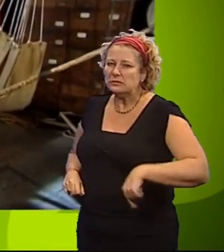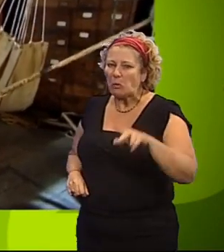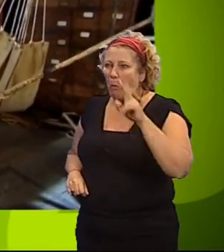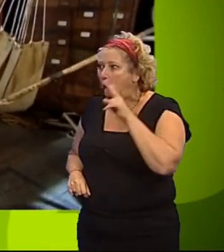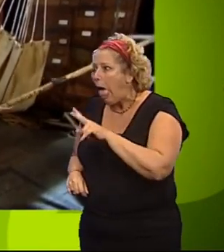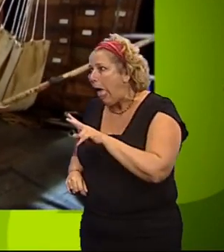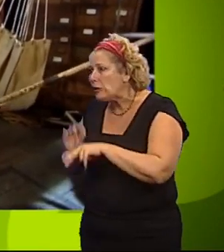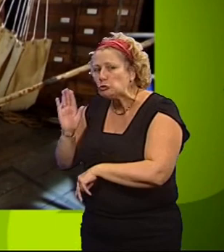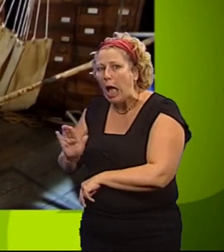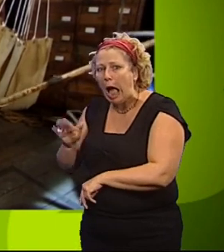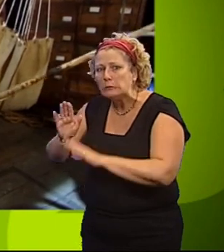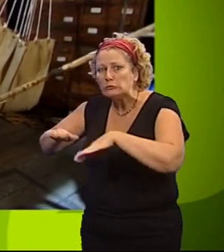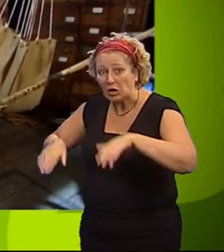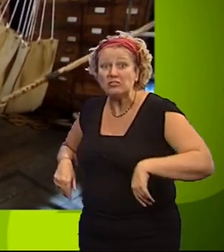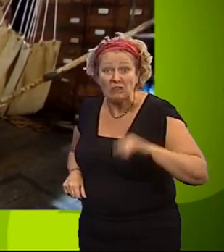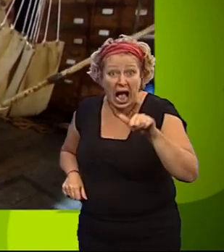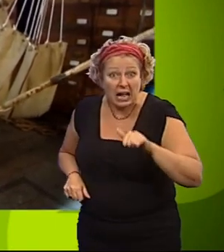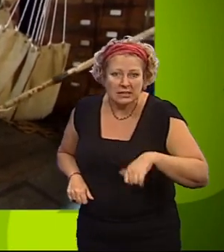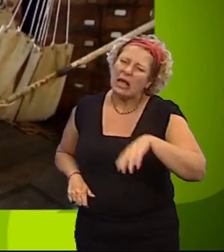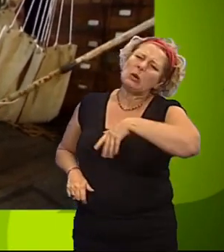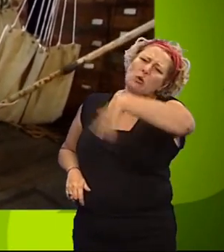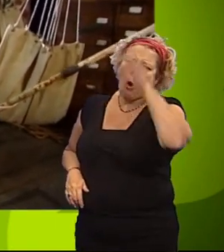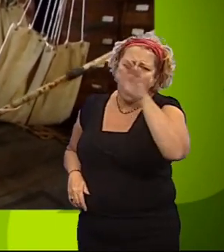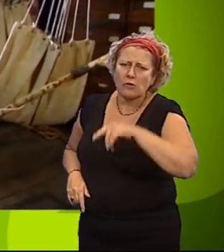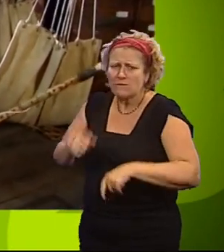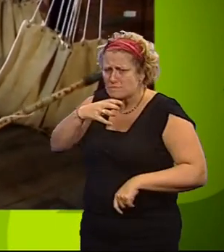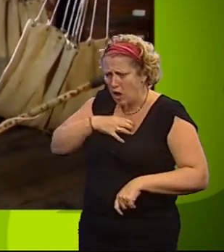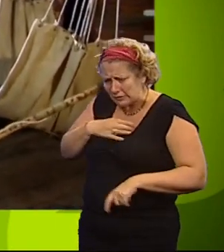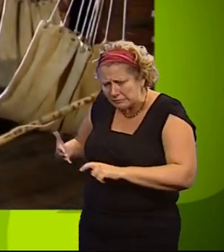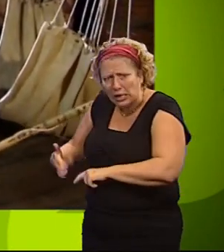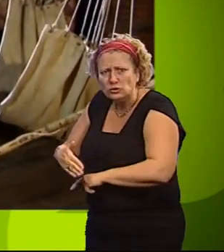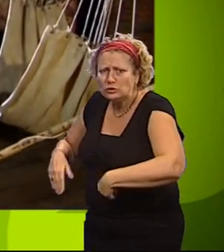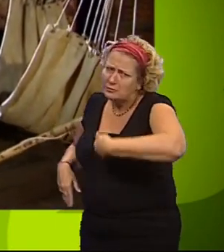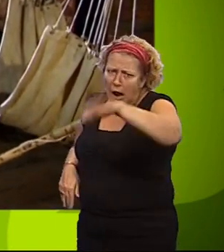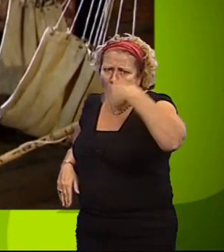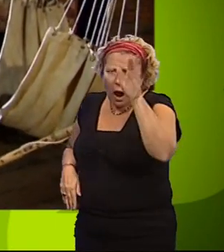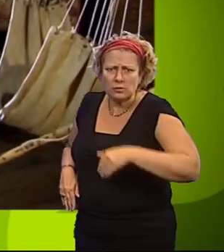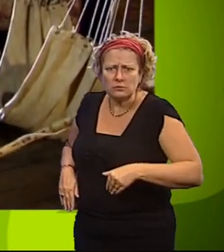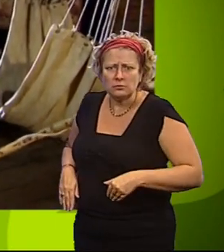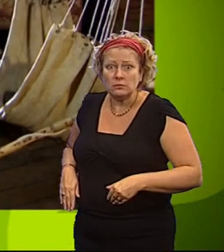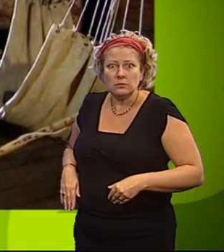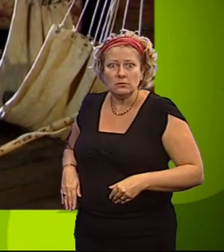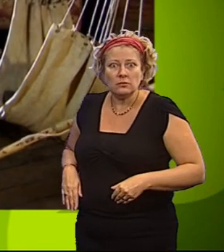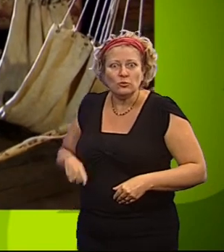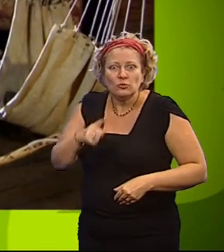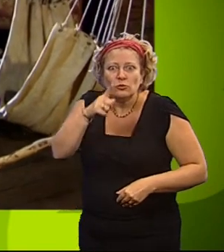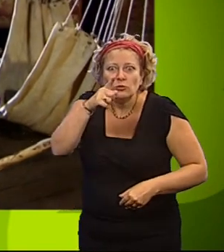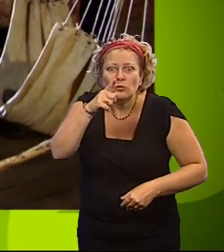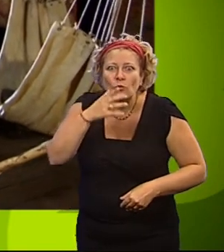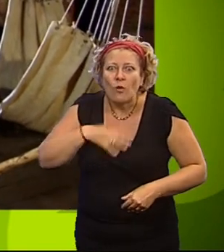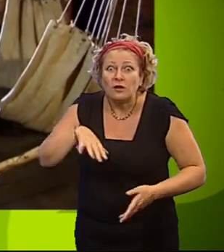gawping at more unfortunate. Now, hey, scram before you scares off the fishes. Hey, and you